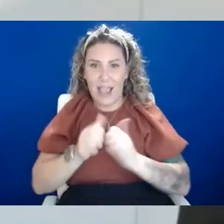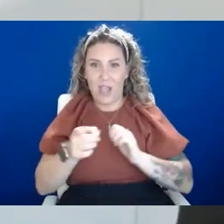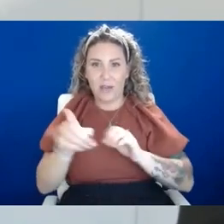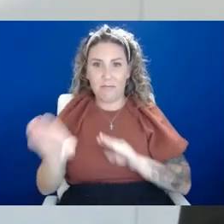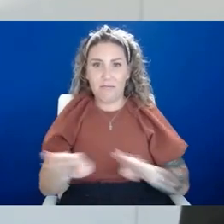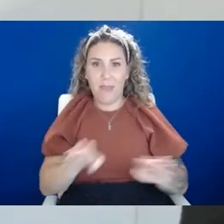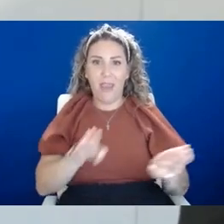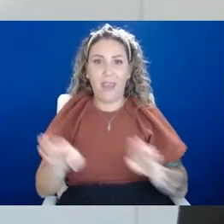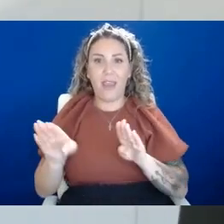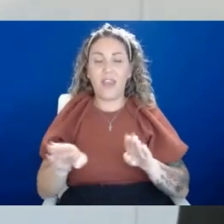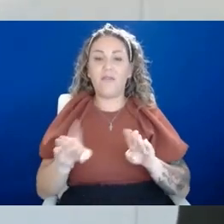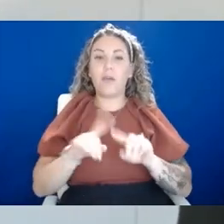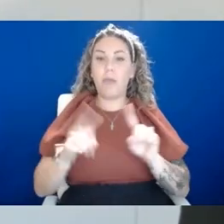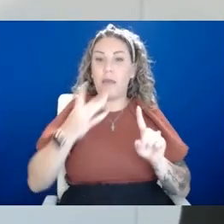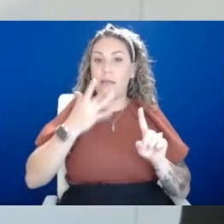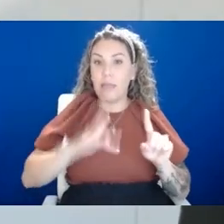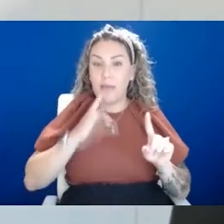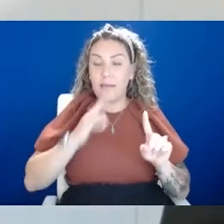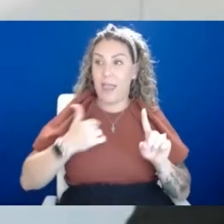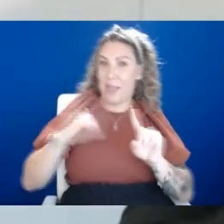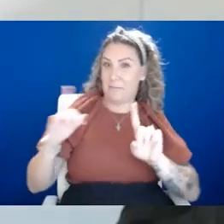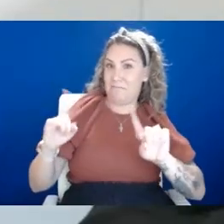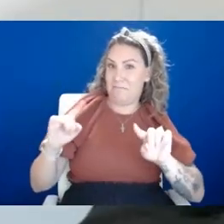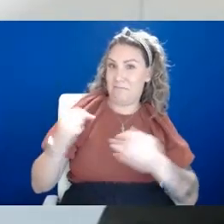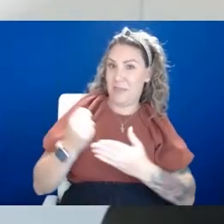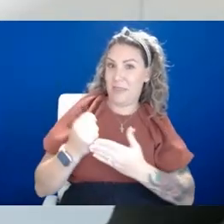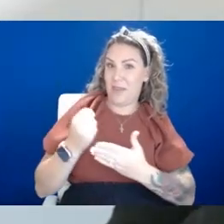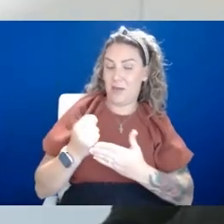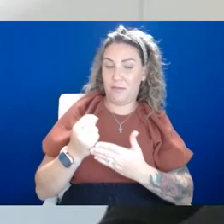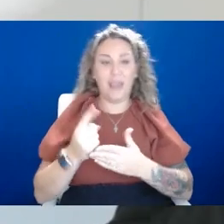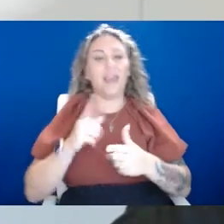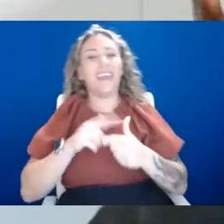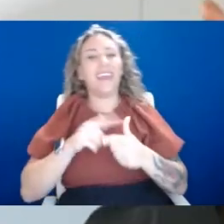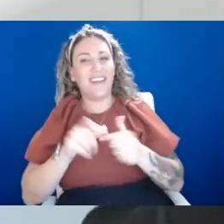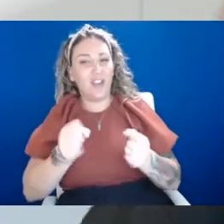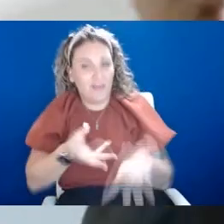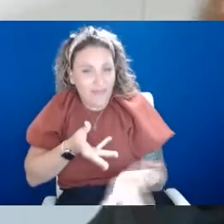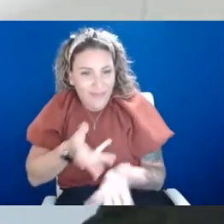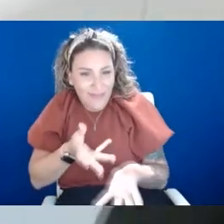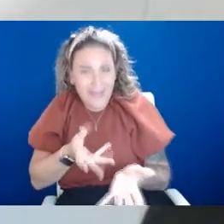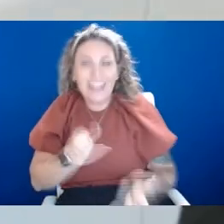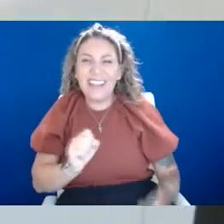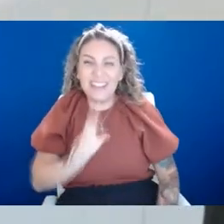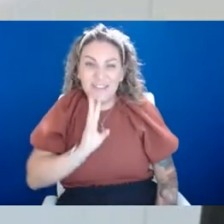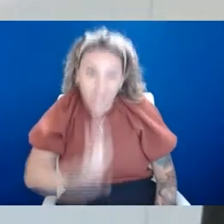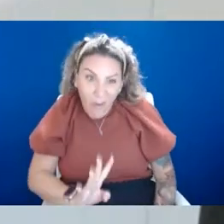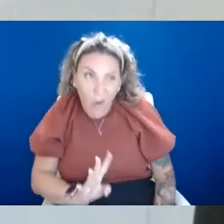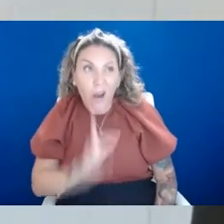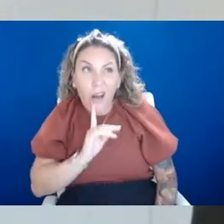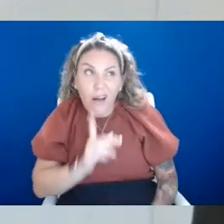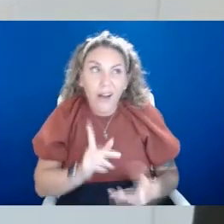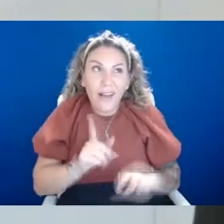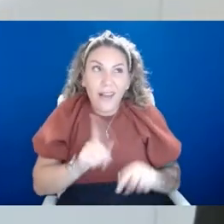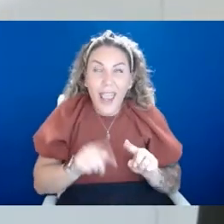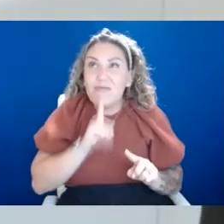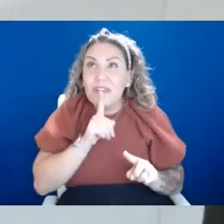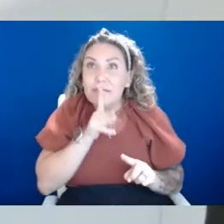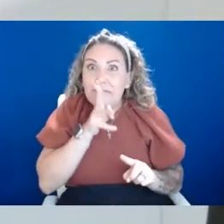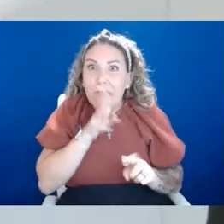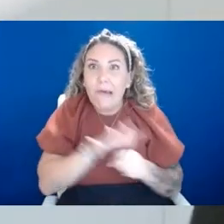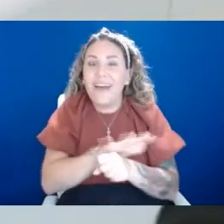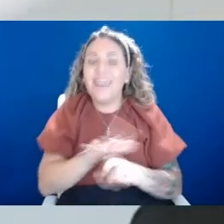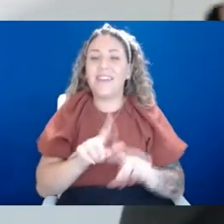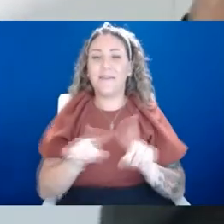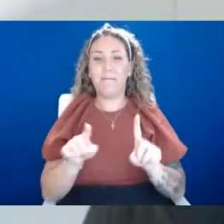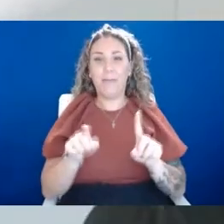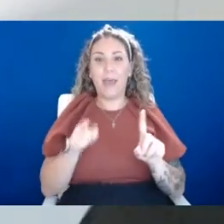Uh, but luckily I was going to therapy. So I was able to have that conversation with him, even though he's four, he can barely say anything. Uh, but you know, he